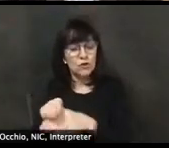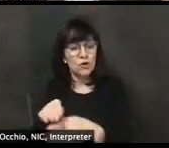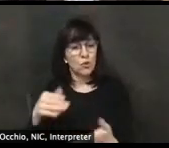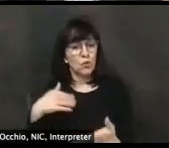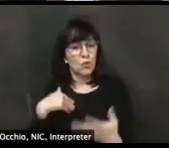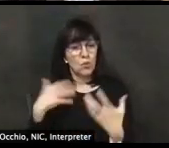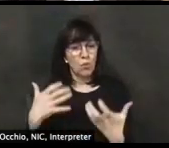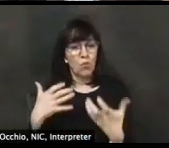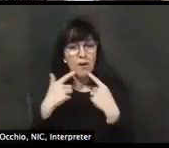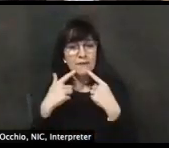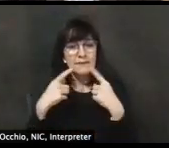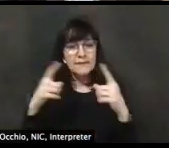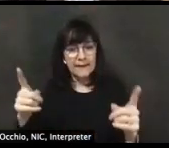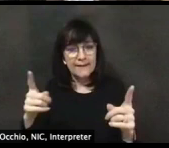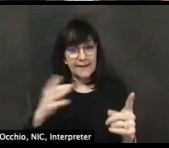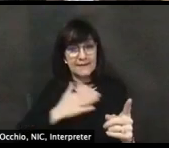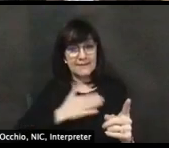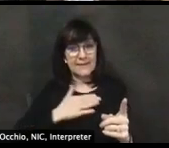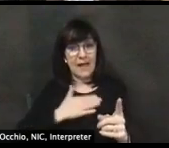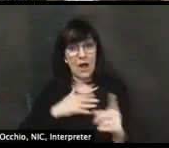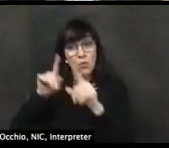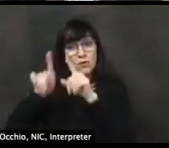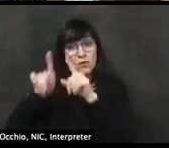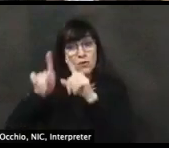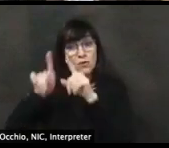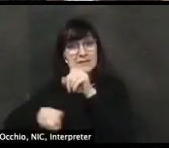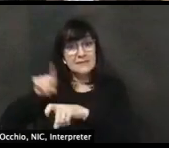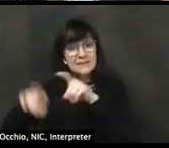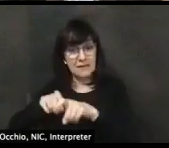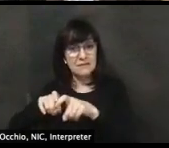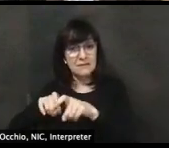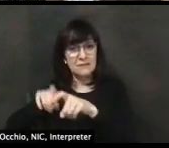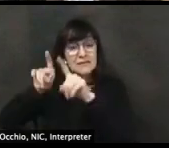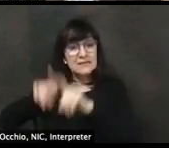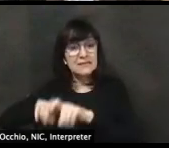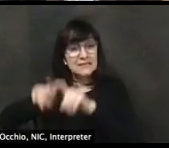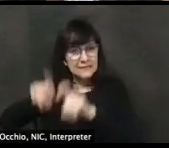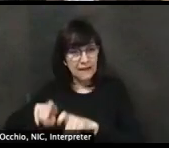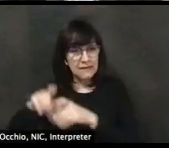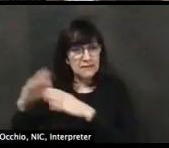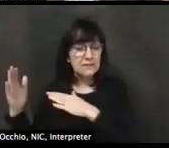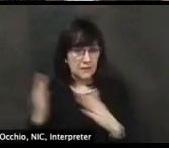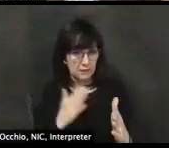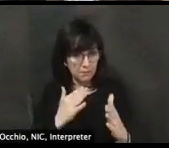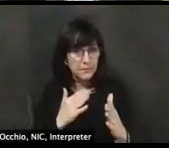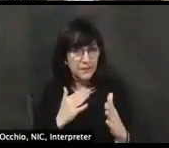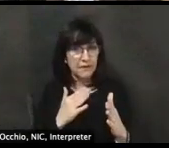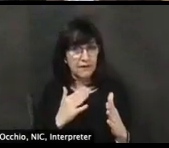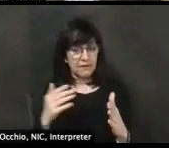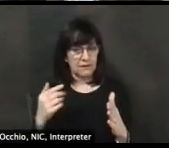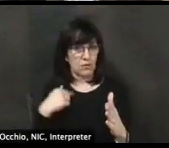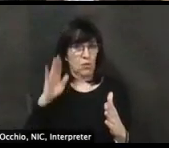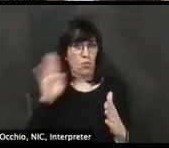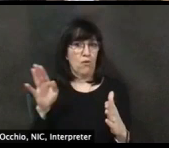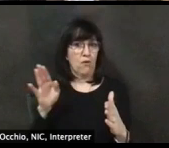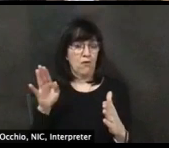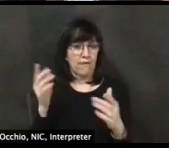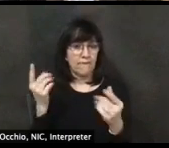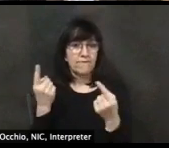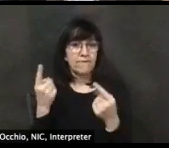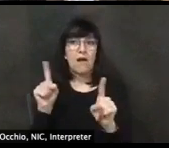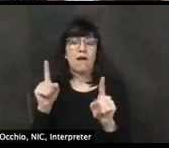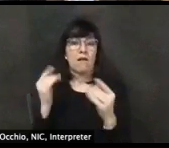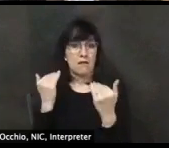we're really pleased with how this has come together to a place where we finally have access to